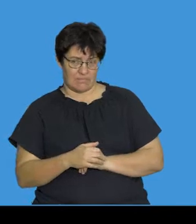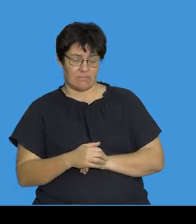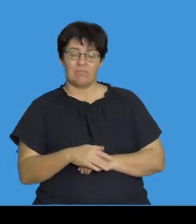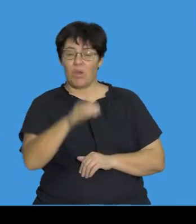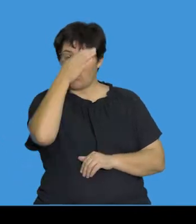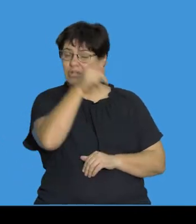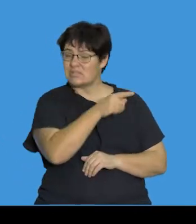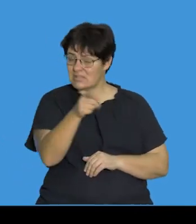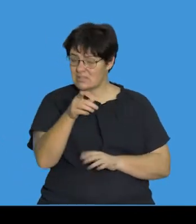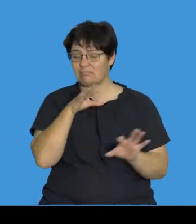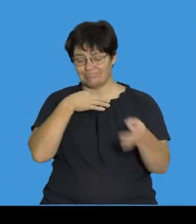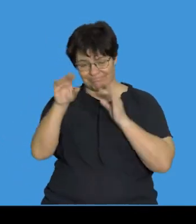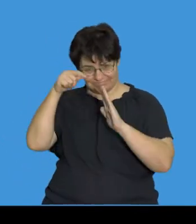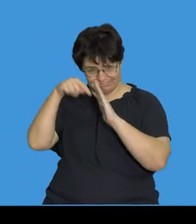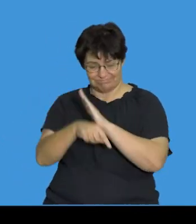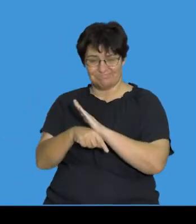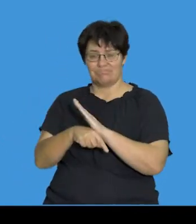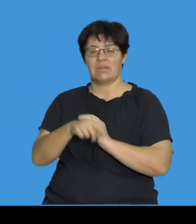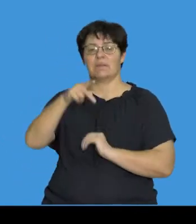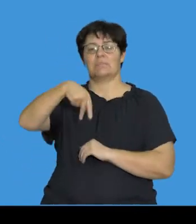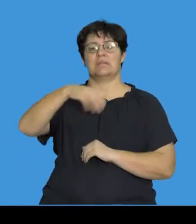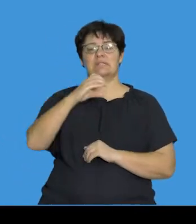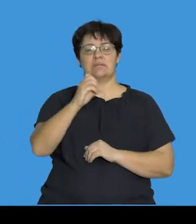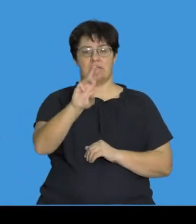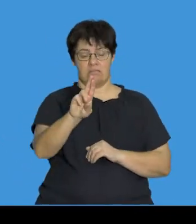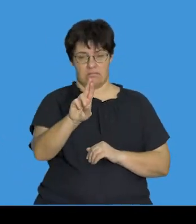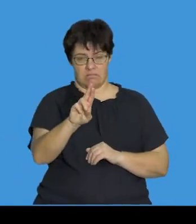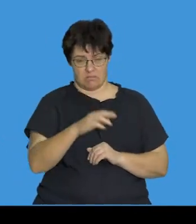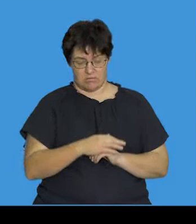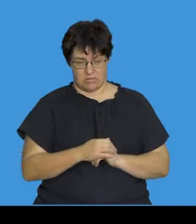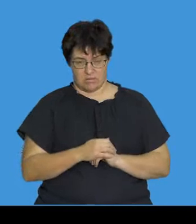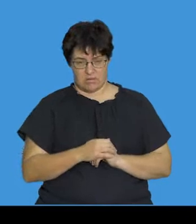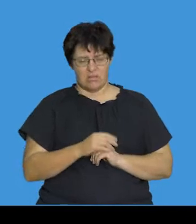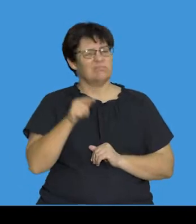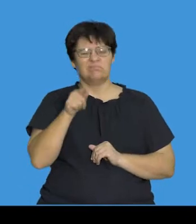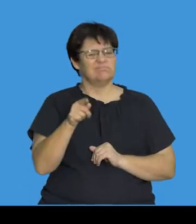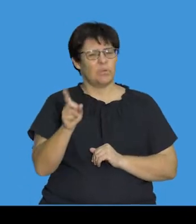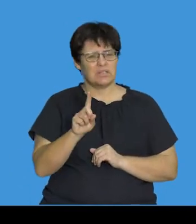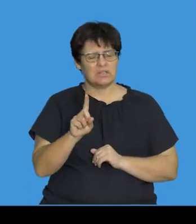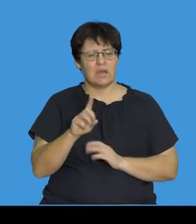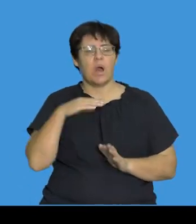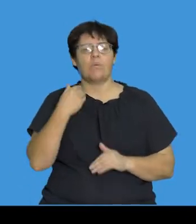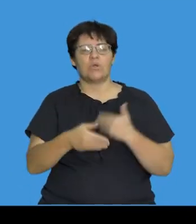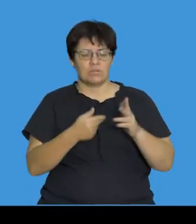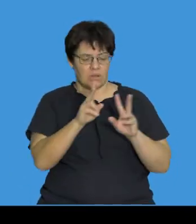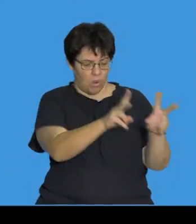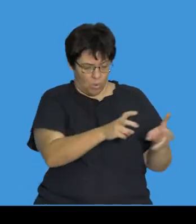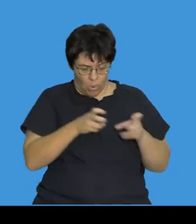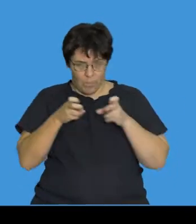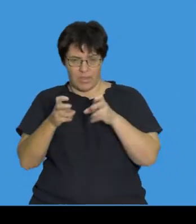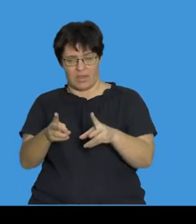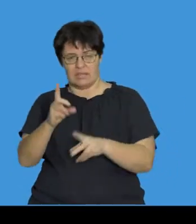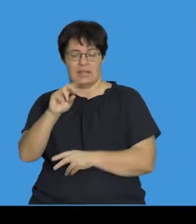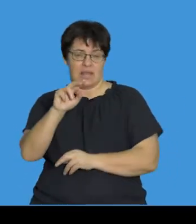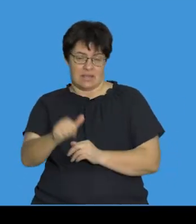that will be elaborated on during the lesson would be PCR, which is essentially a process of copying the DNA.